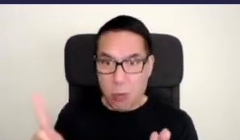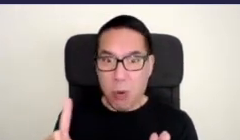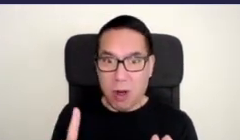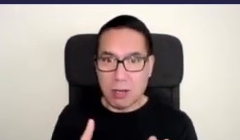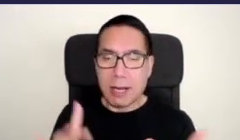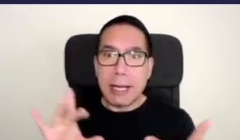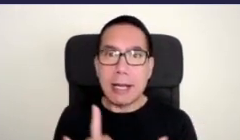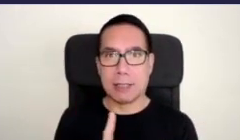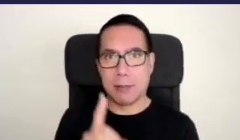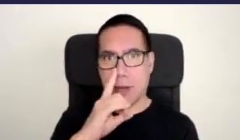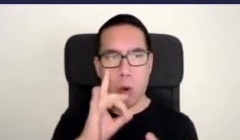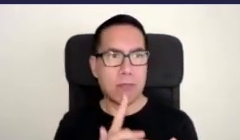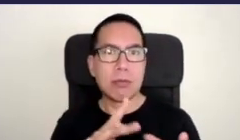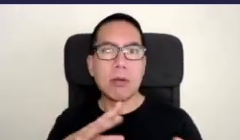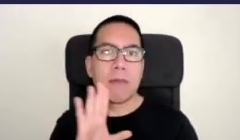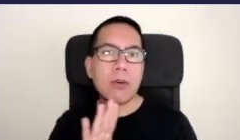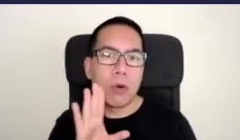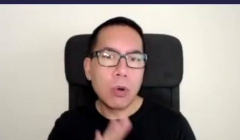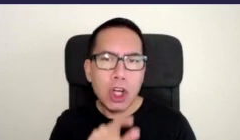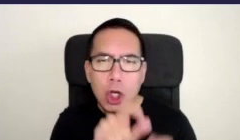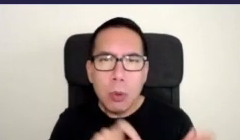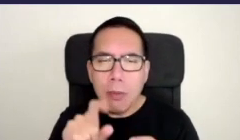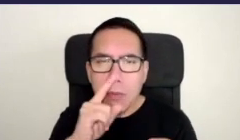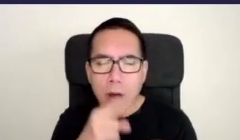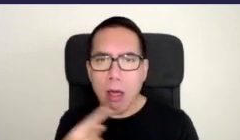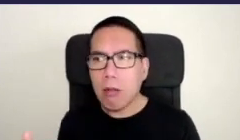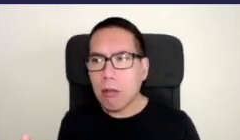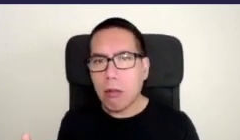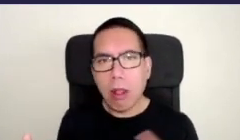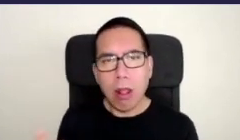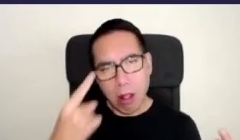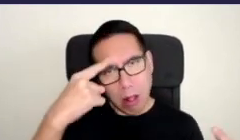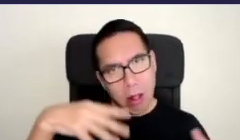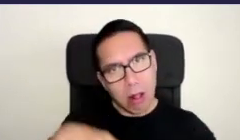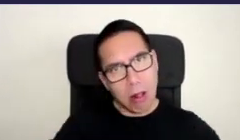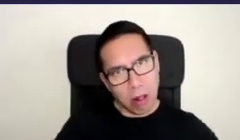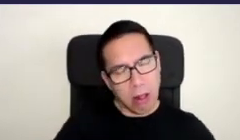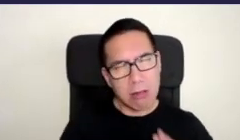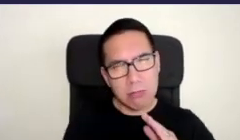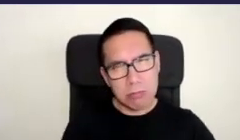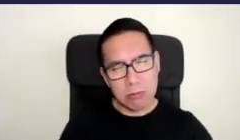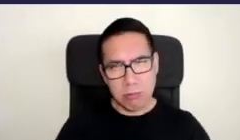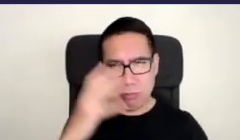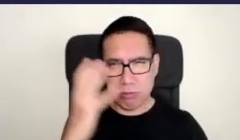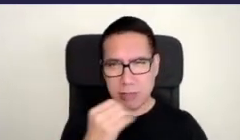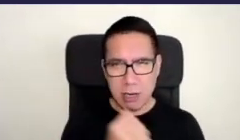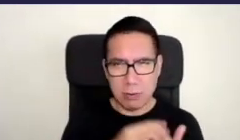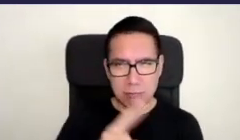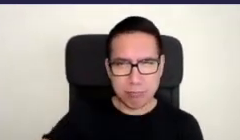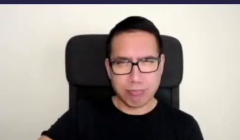with humans to humans loneliness and isolation and depression are in epidemic proportions